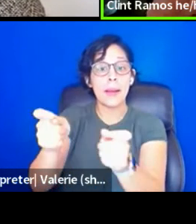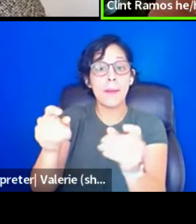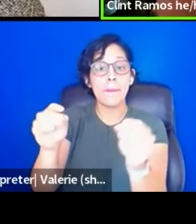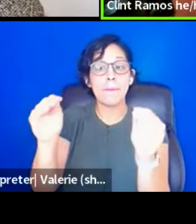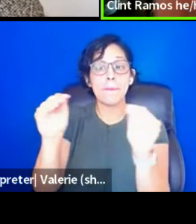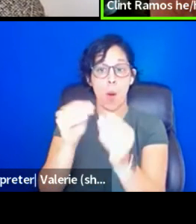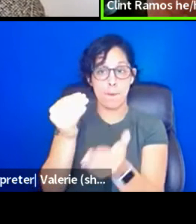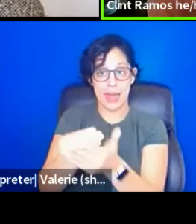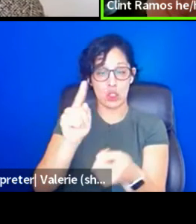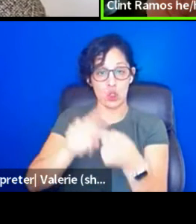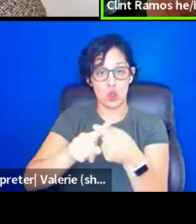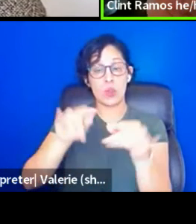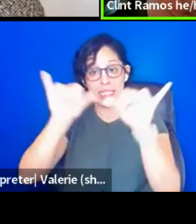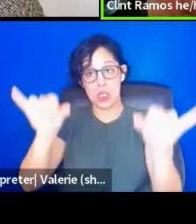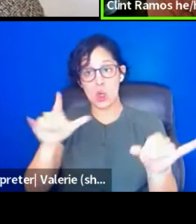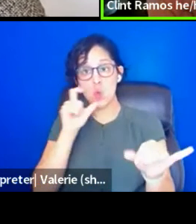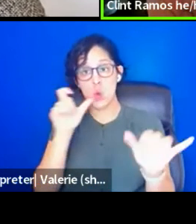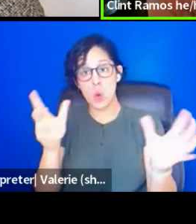community and faith.